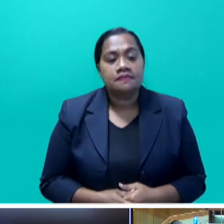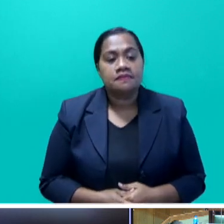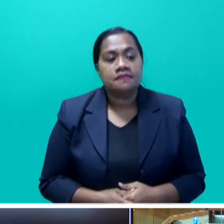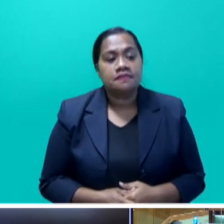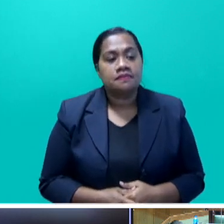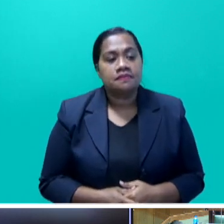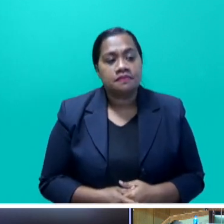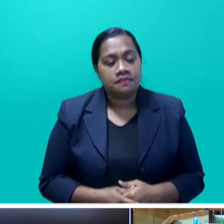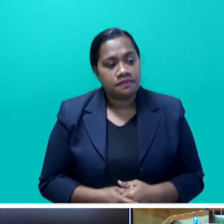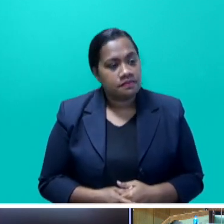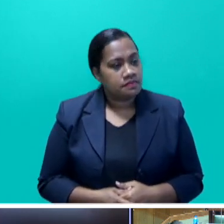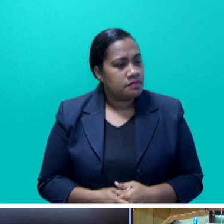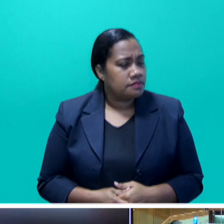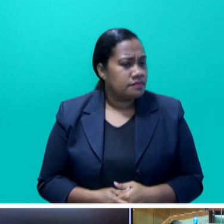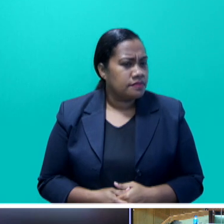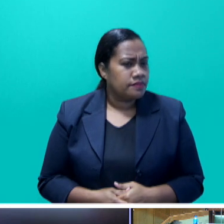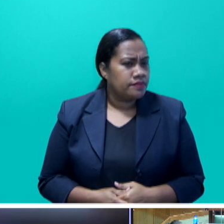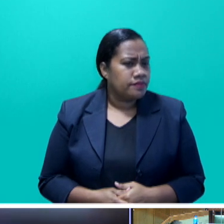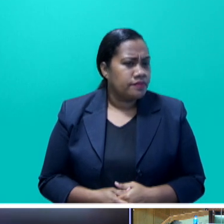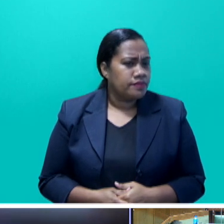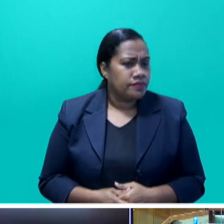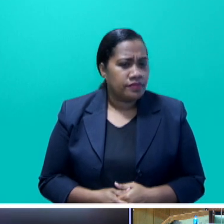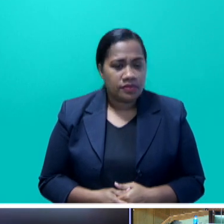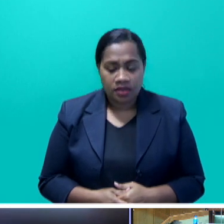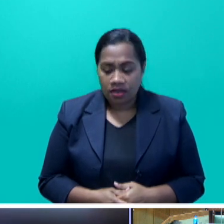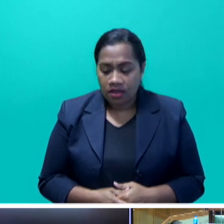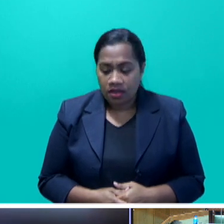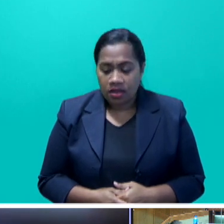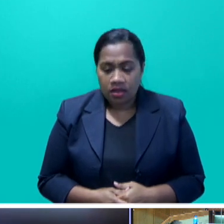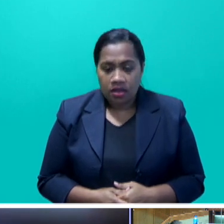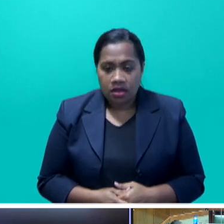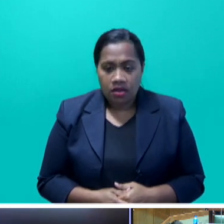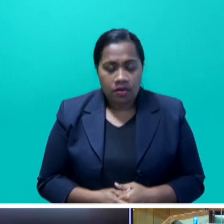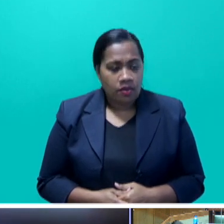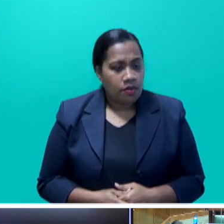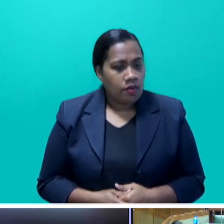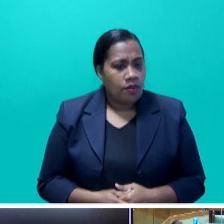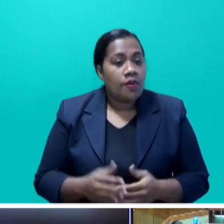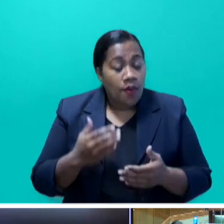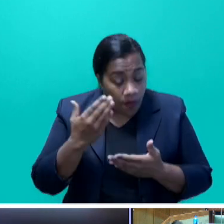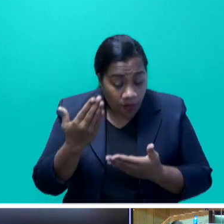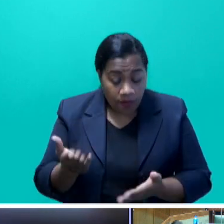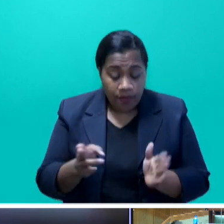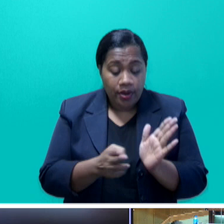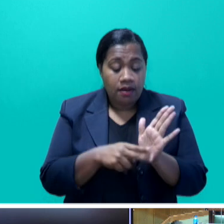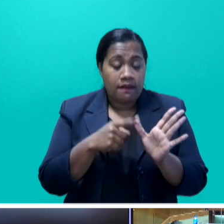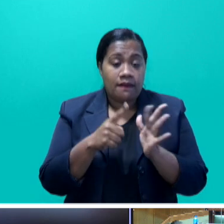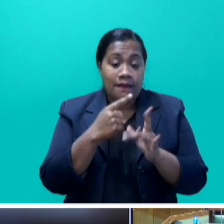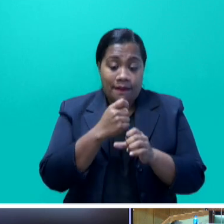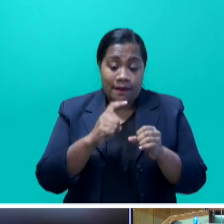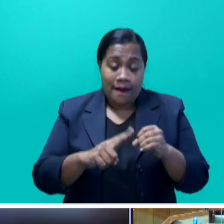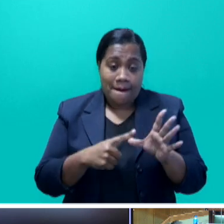Honorable Nengama said that time has changed. Time has certainly changed. It was the Bani Marama government that